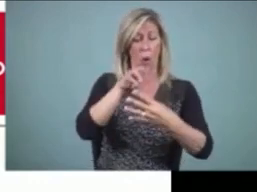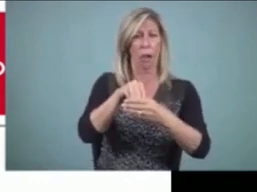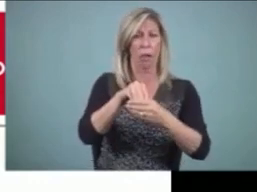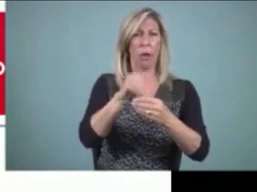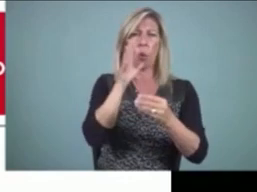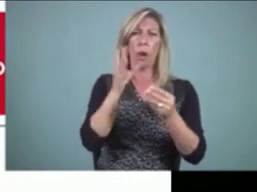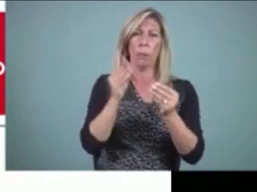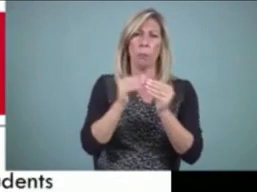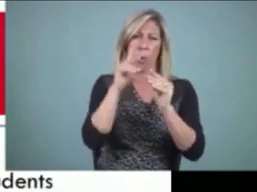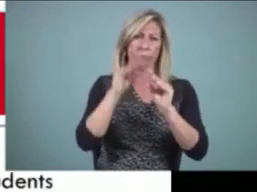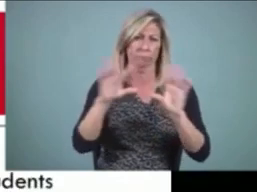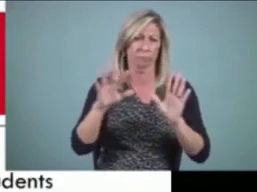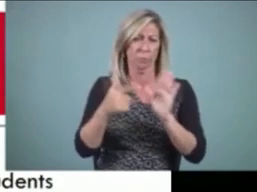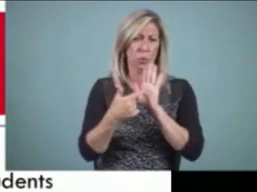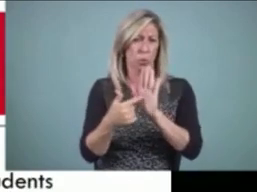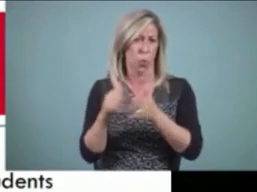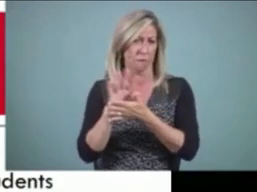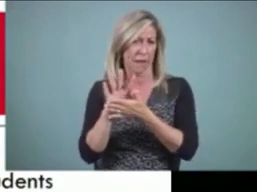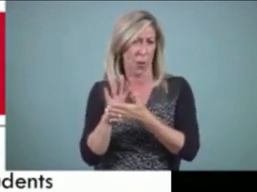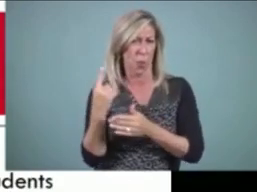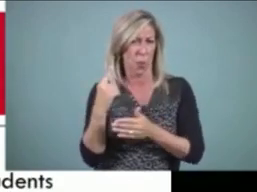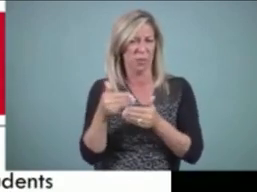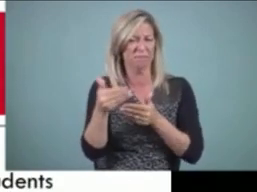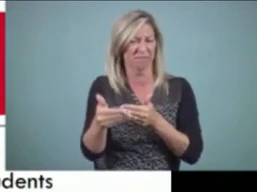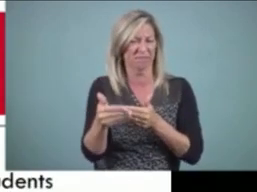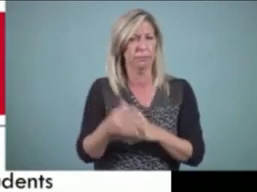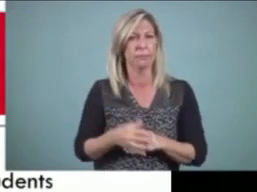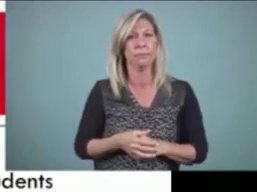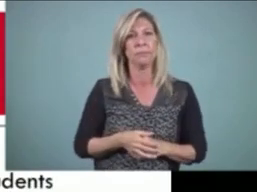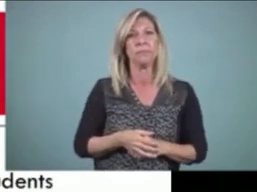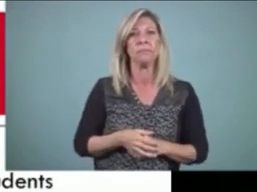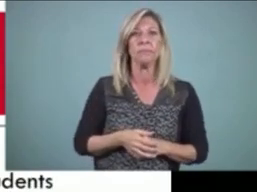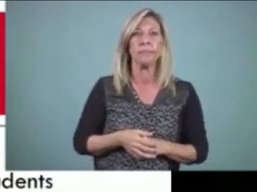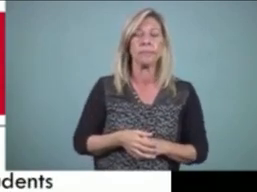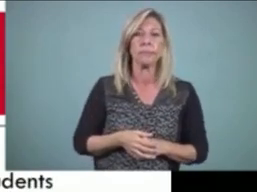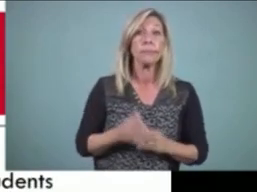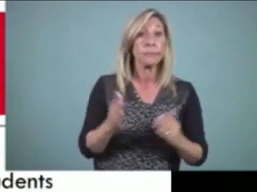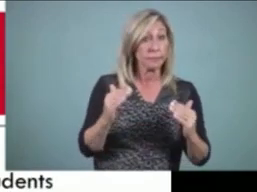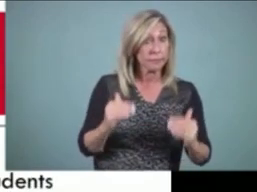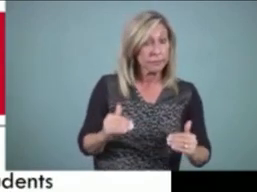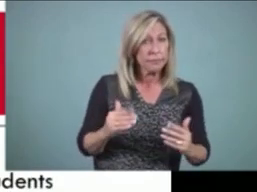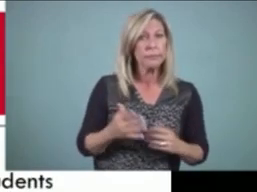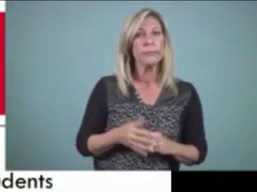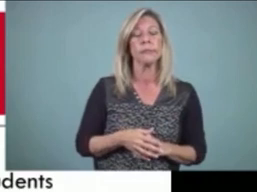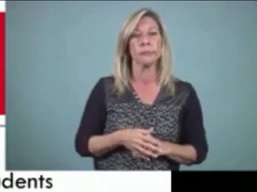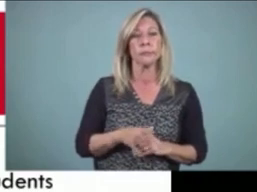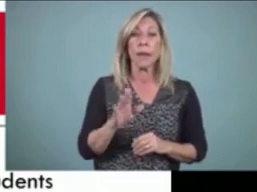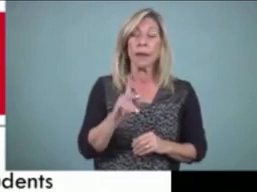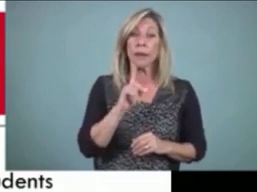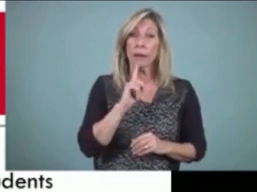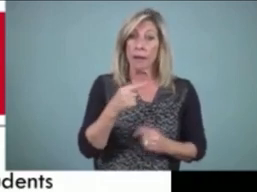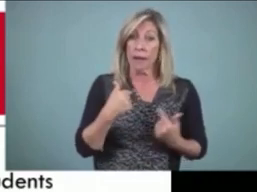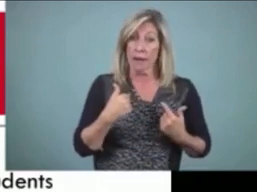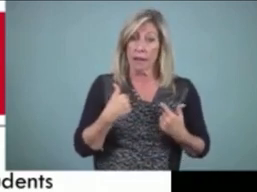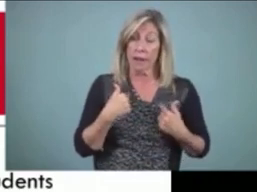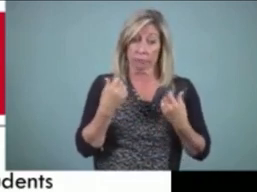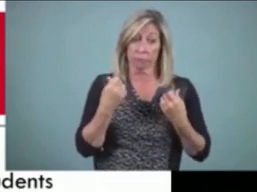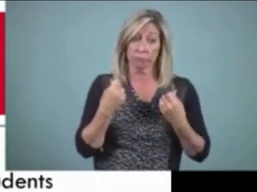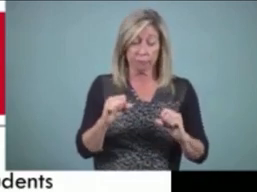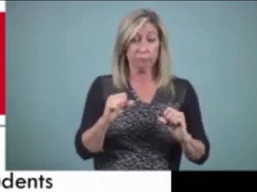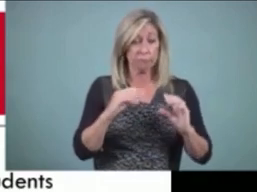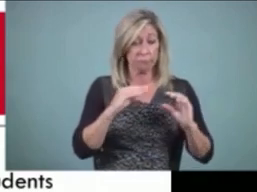Next slide, please. What I'm going to show you, because I did try and teach writing through the very